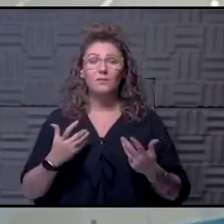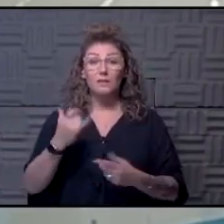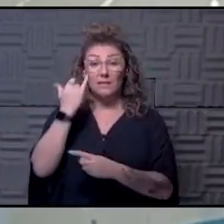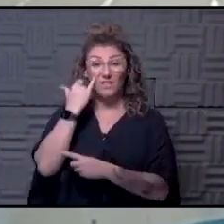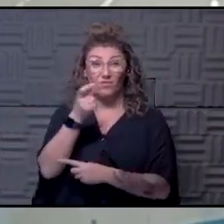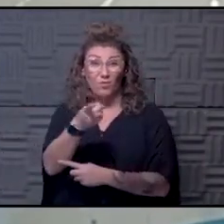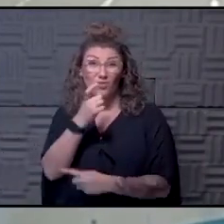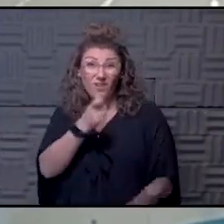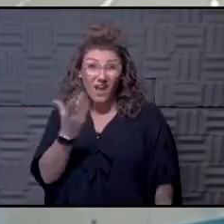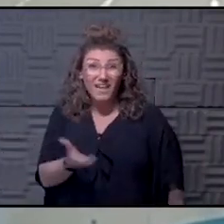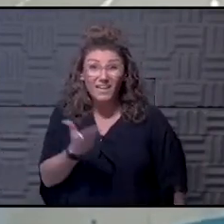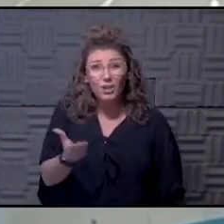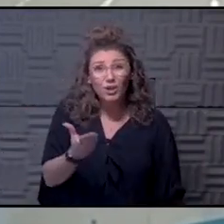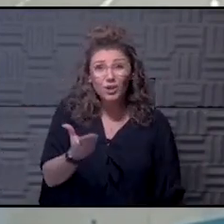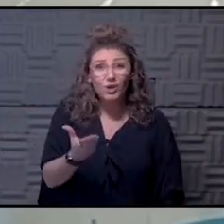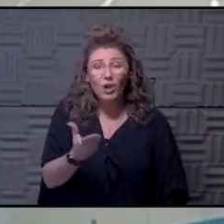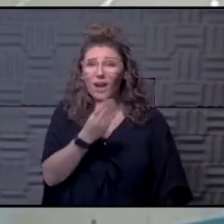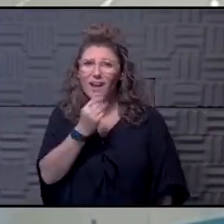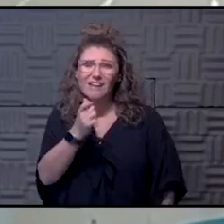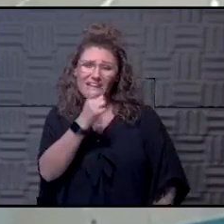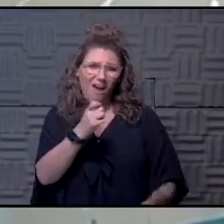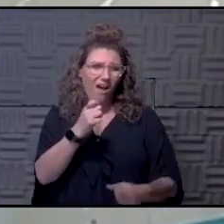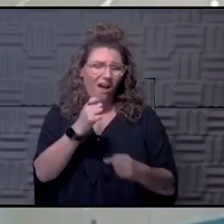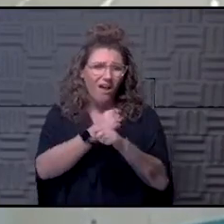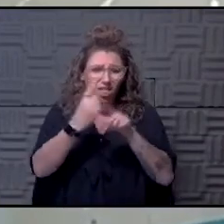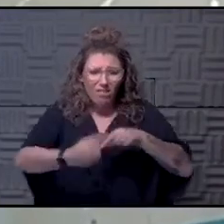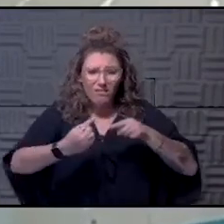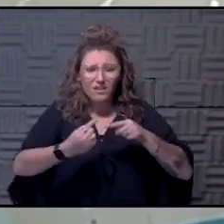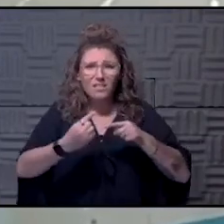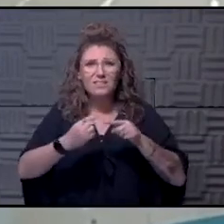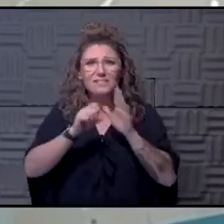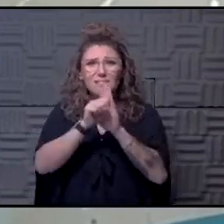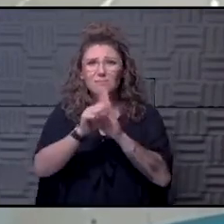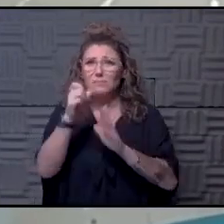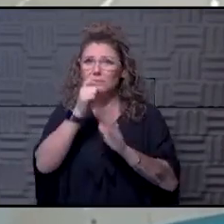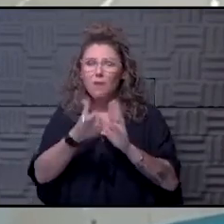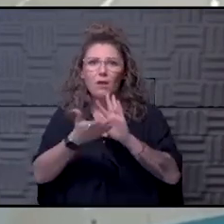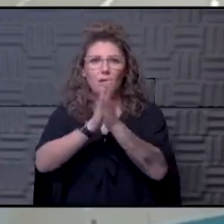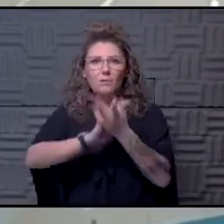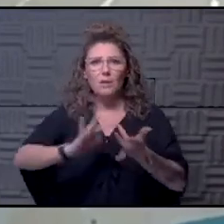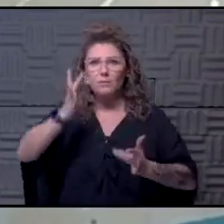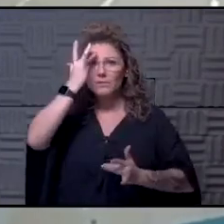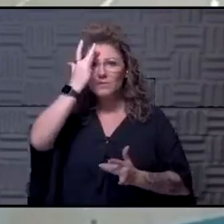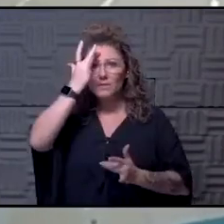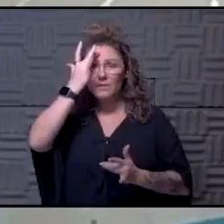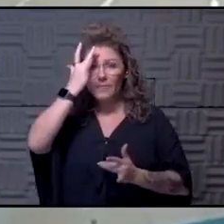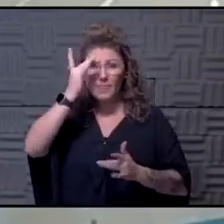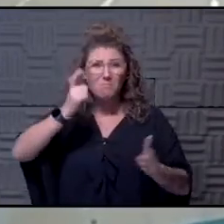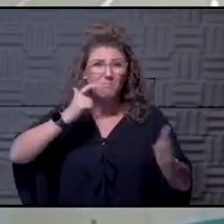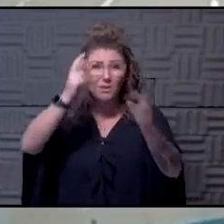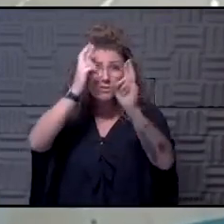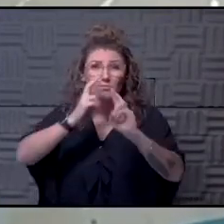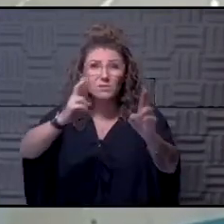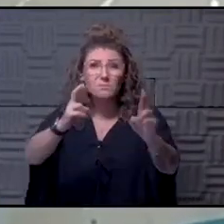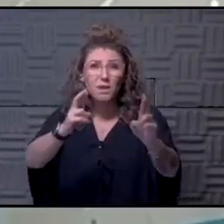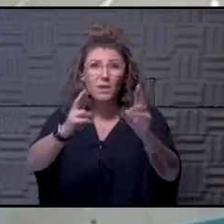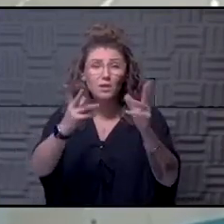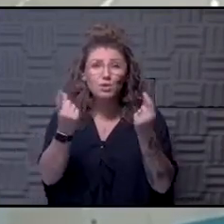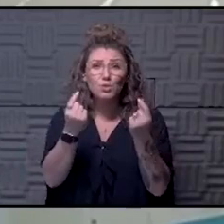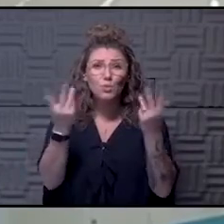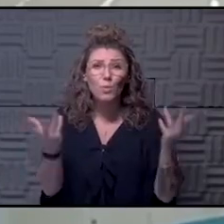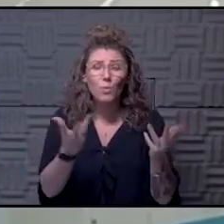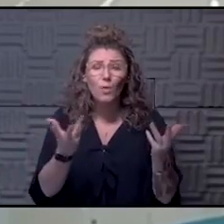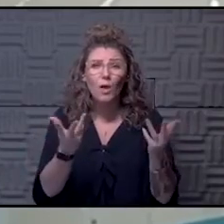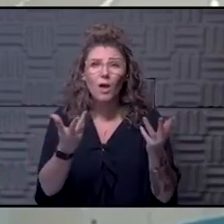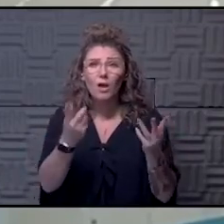here and you're not fighting symptoms and you haven't gotten sick, the greatest respect you can show for the people that are